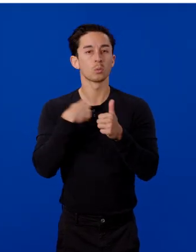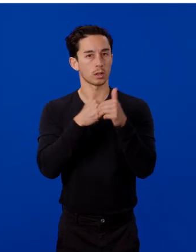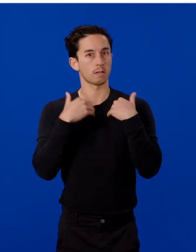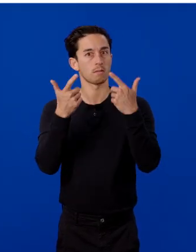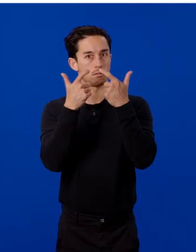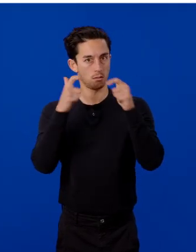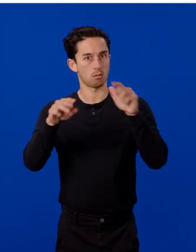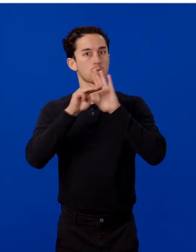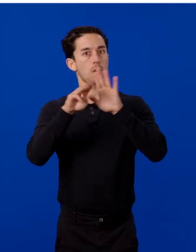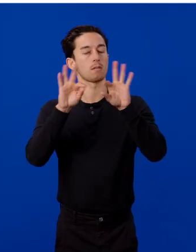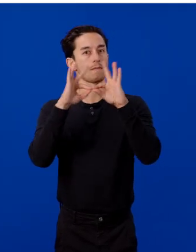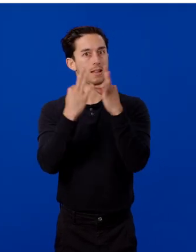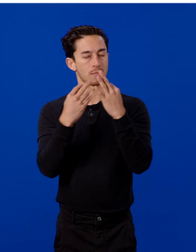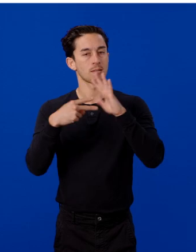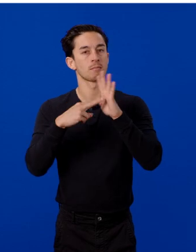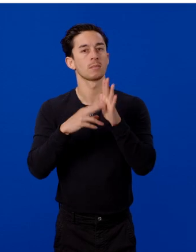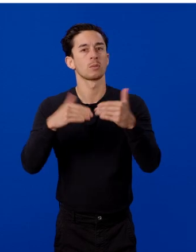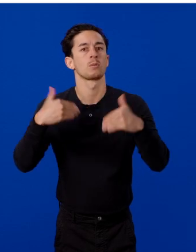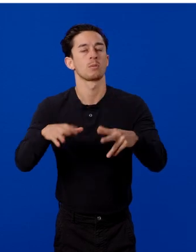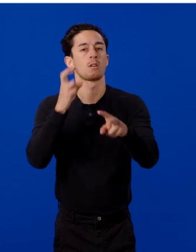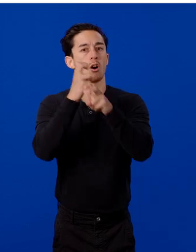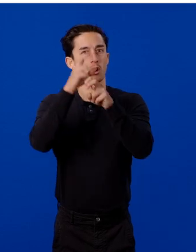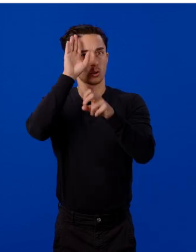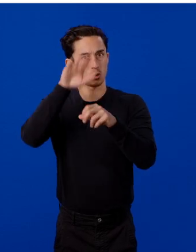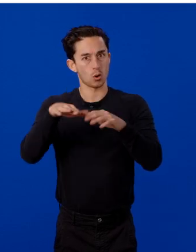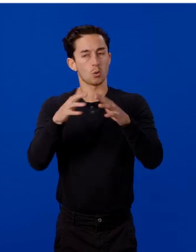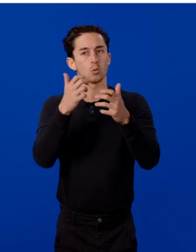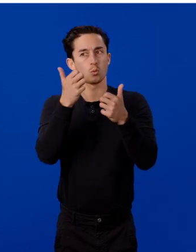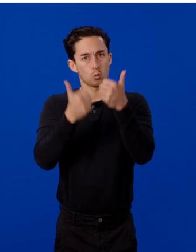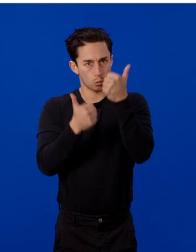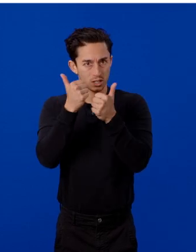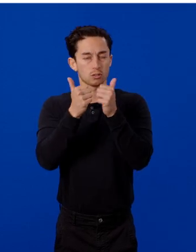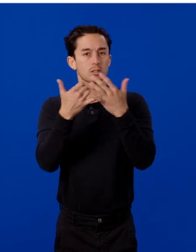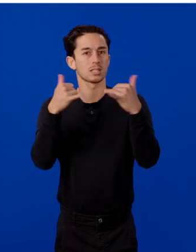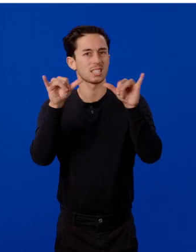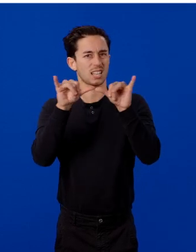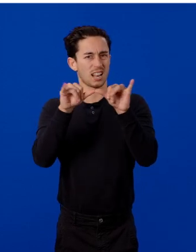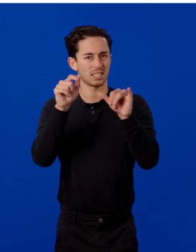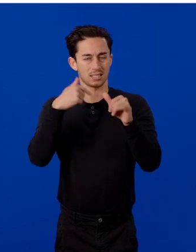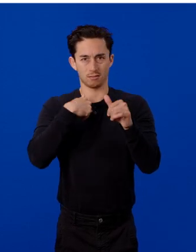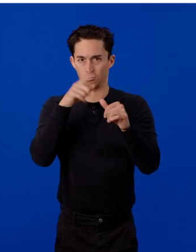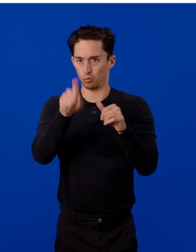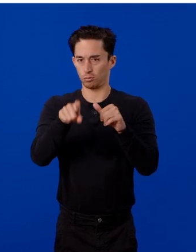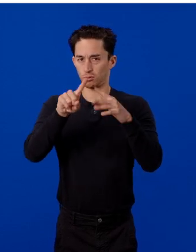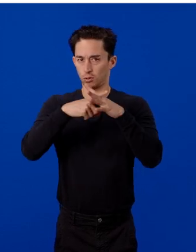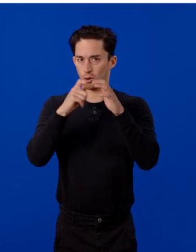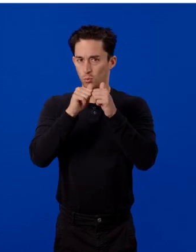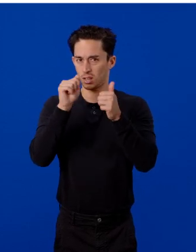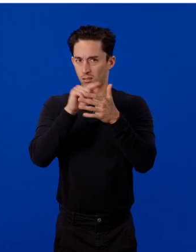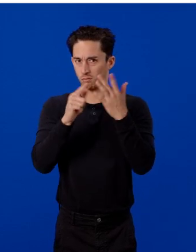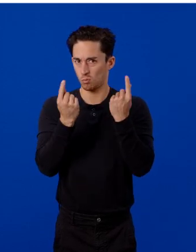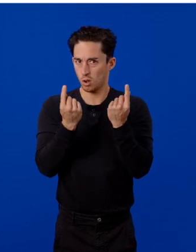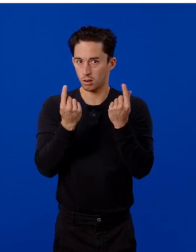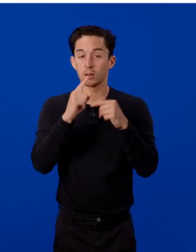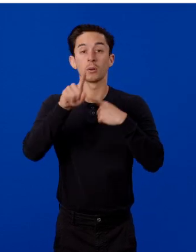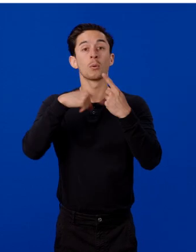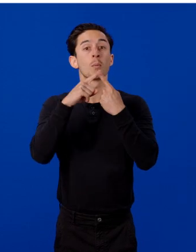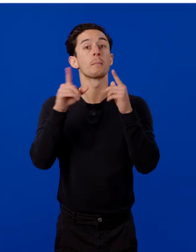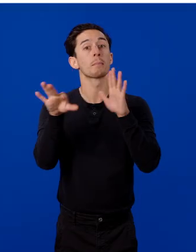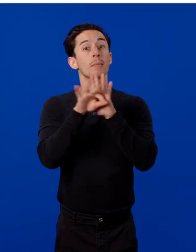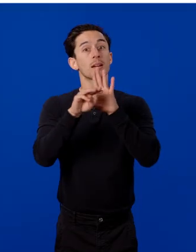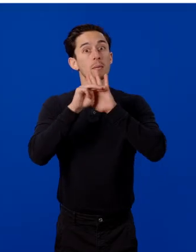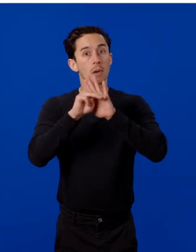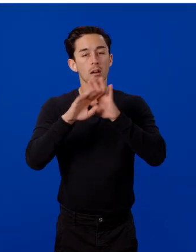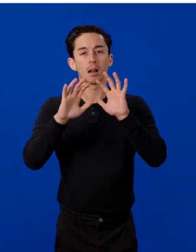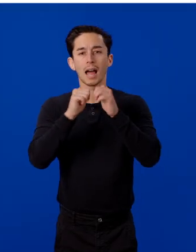family, which makes it harder to know what model size to start with. And once you've picked a model, how do you